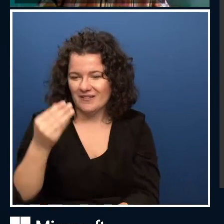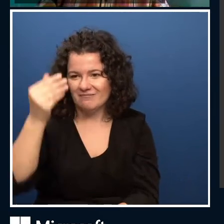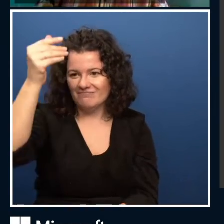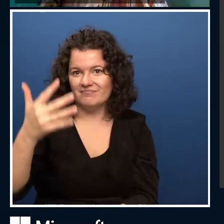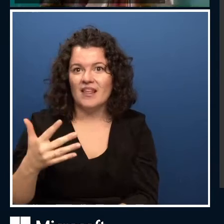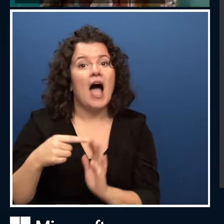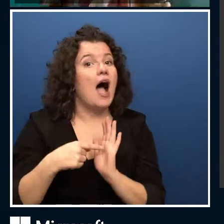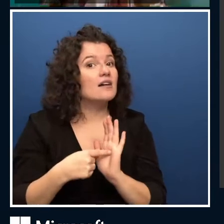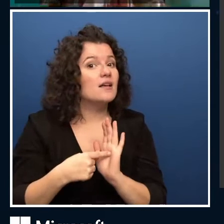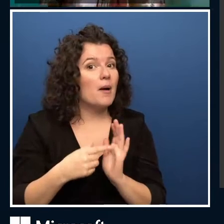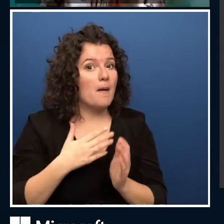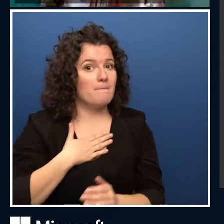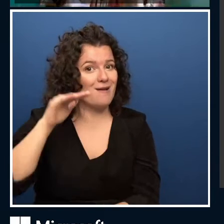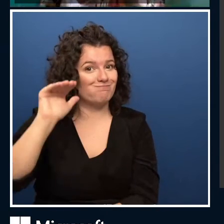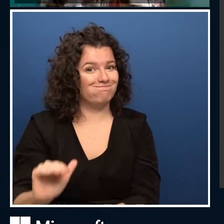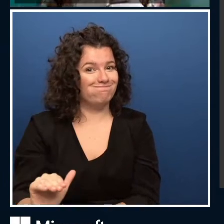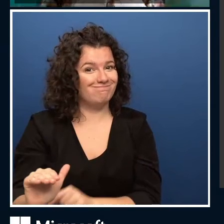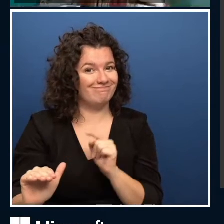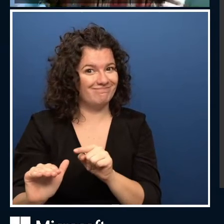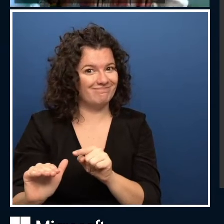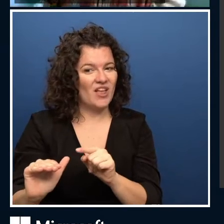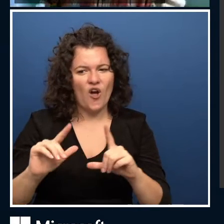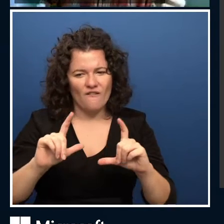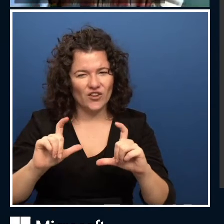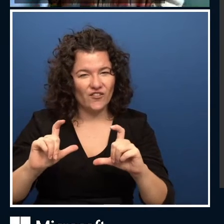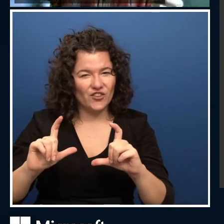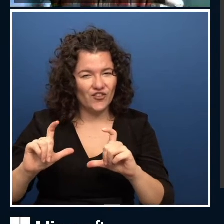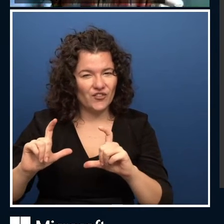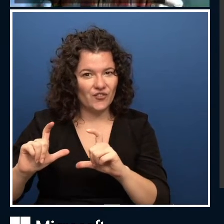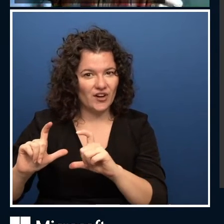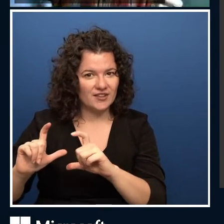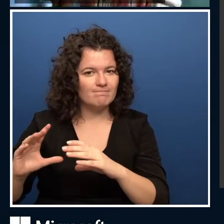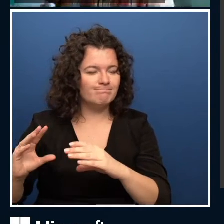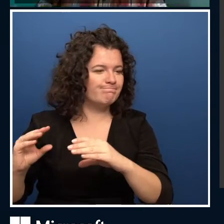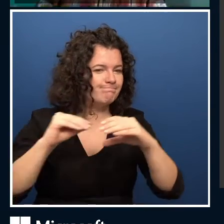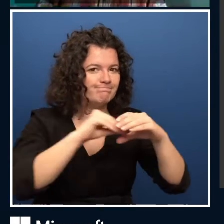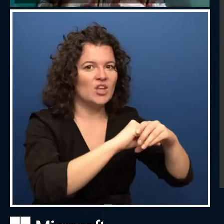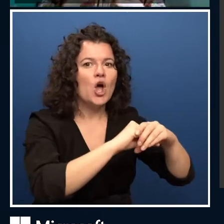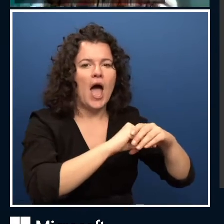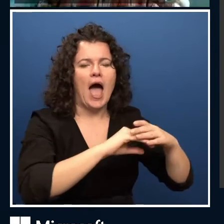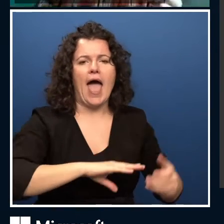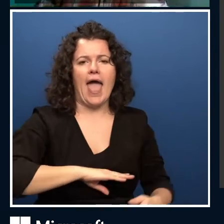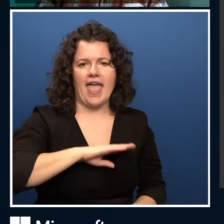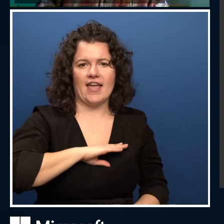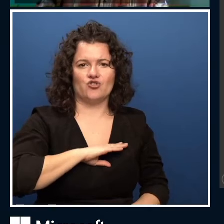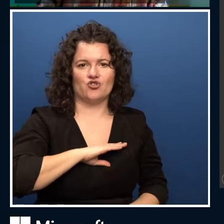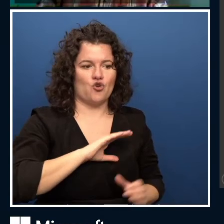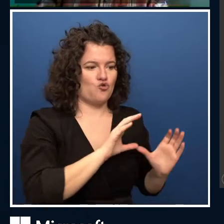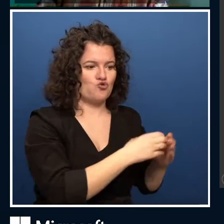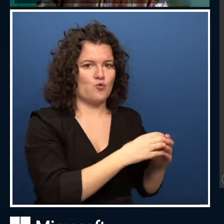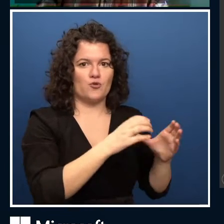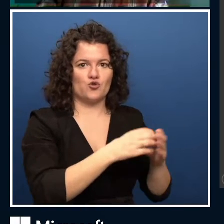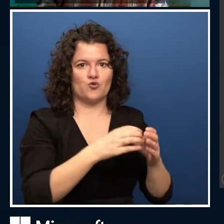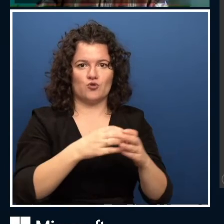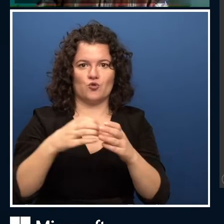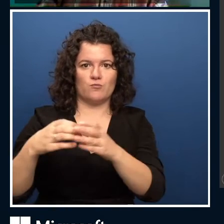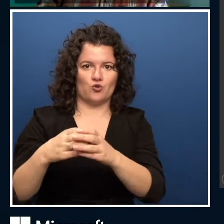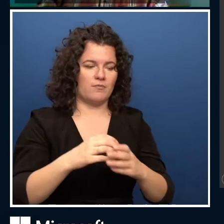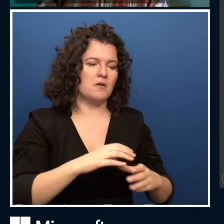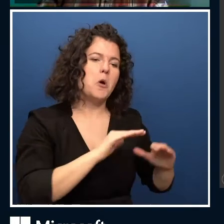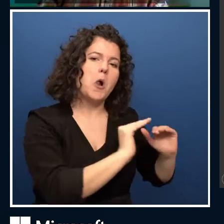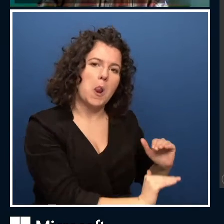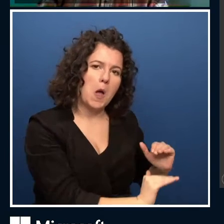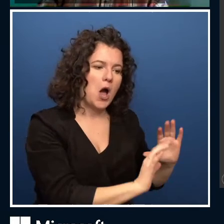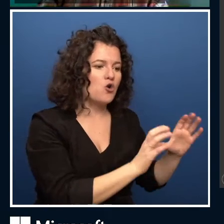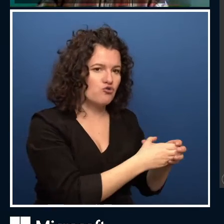I sorted it automatically into different groups according to the age and aligned in this way so that you can see it goes from